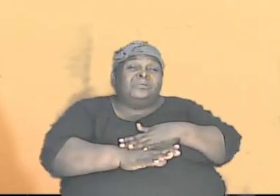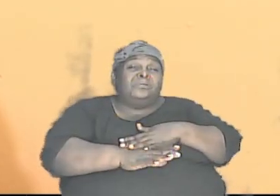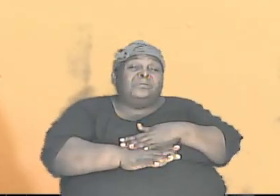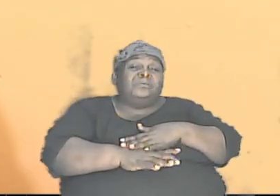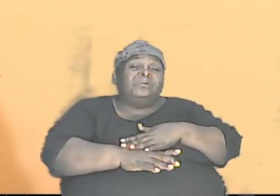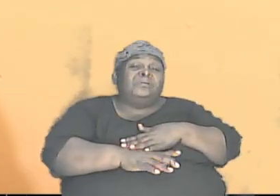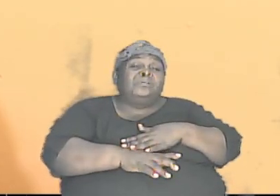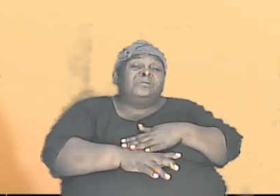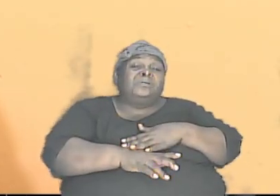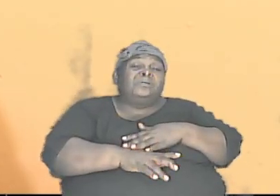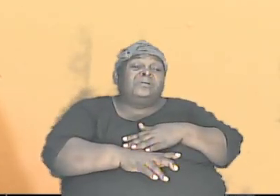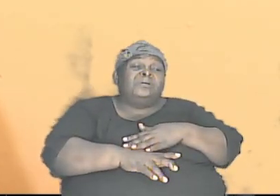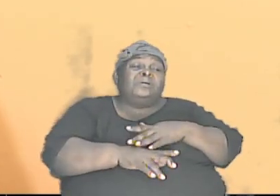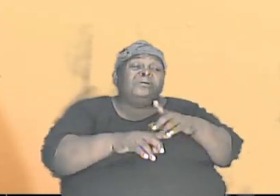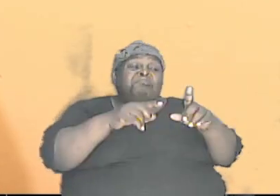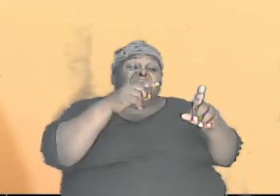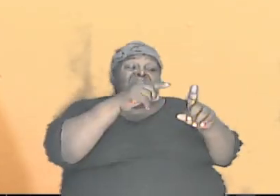parents